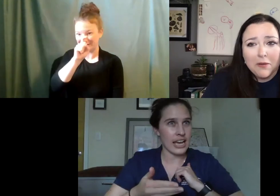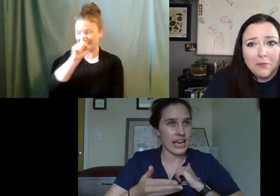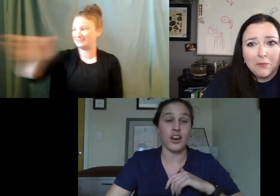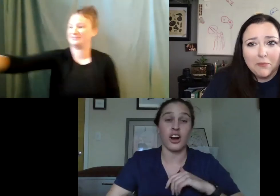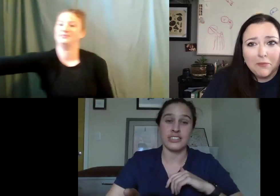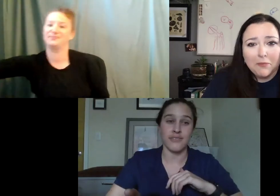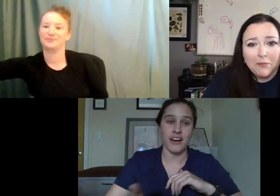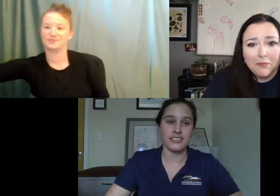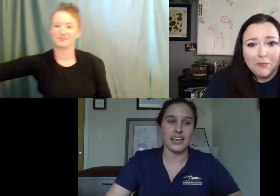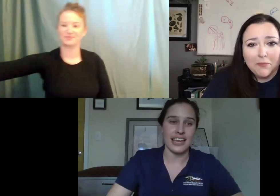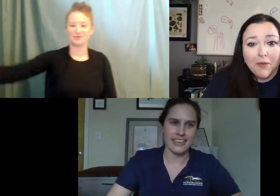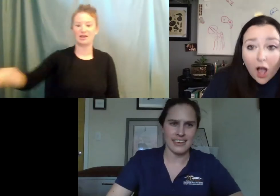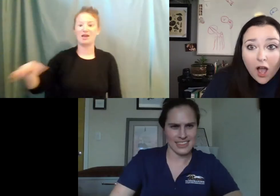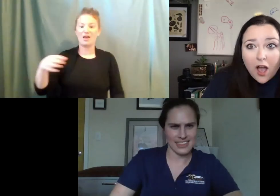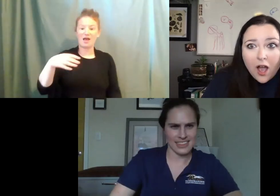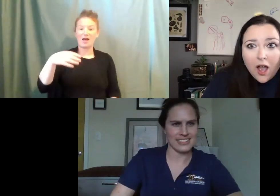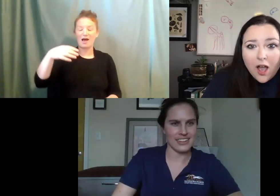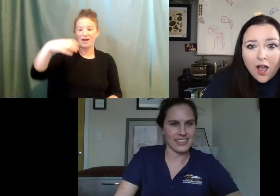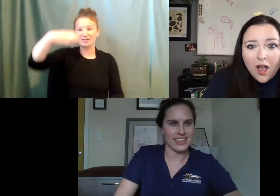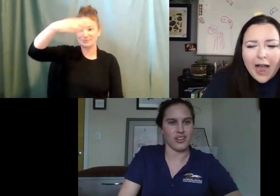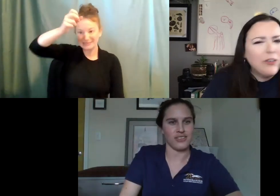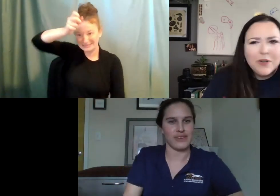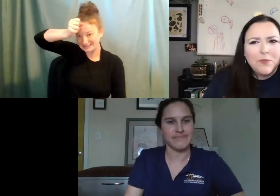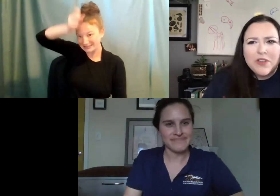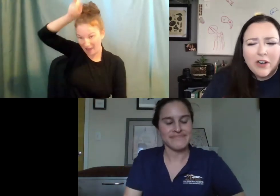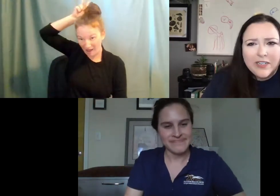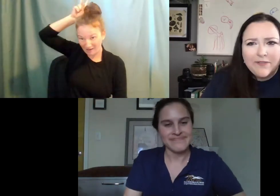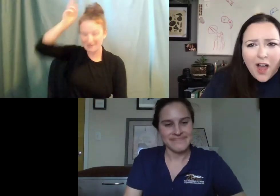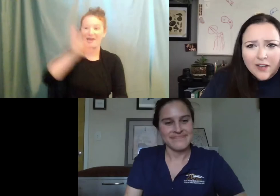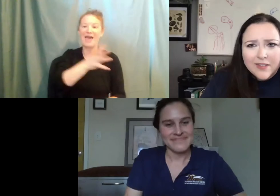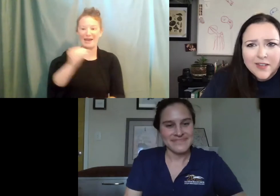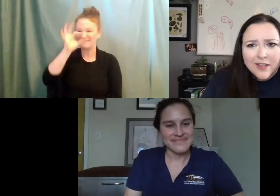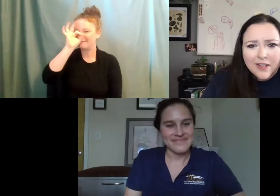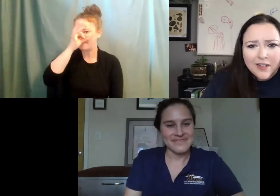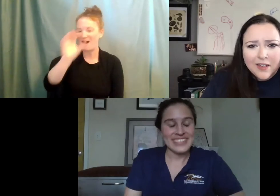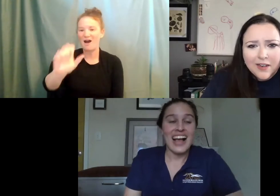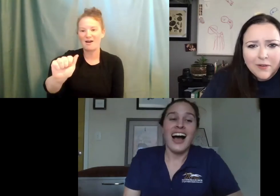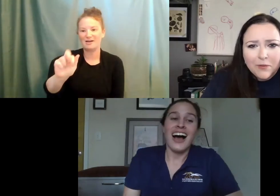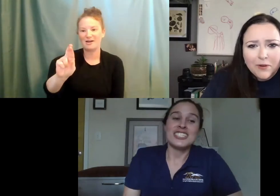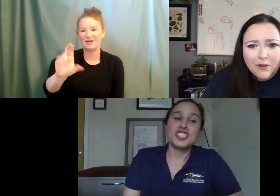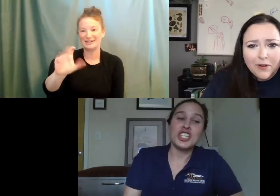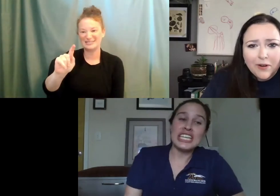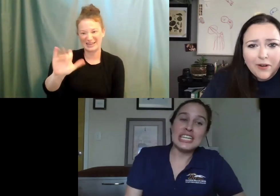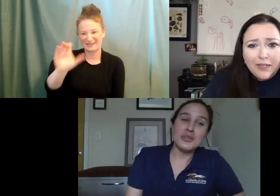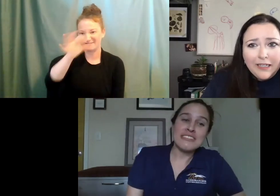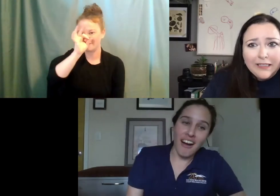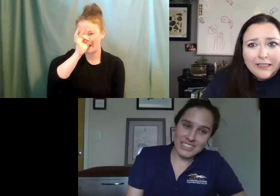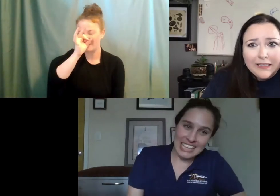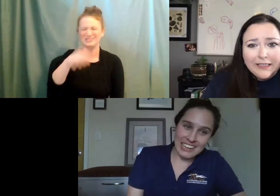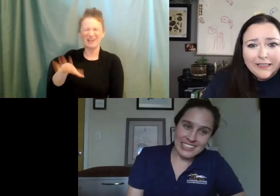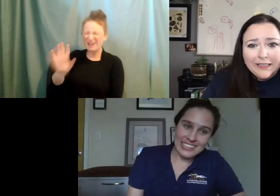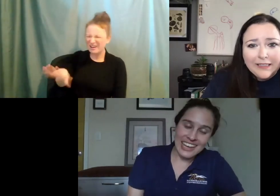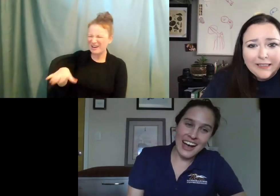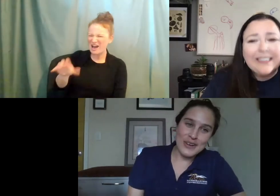and an Arctic fox. And I think that's it. How'd you end up with an Arctic fox? She was